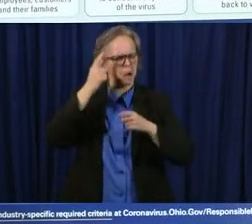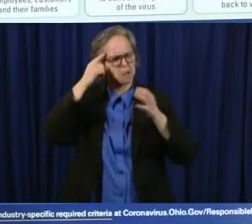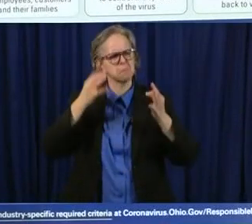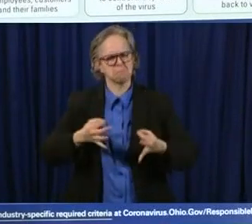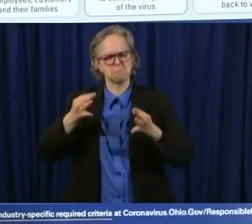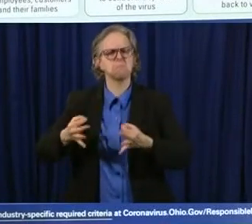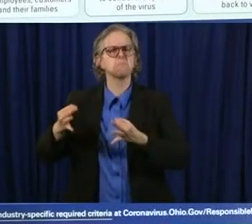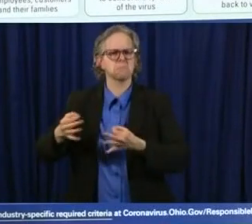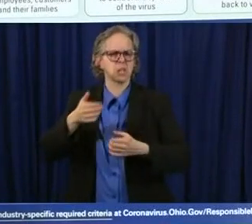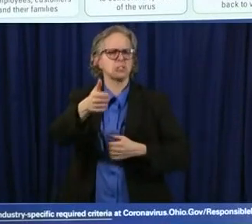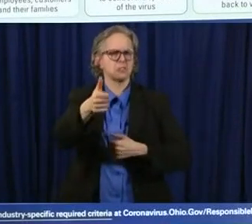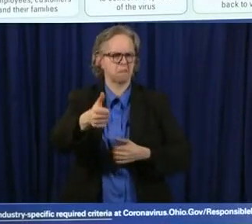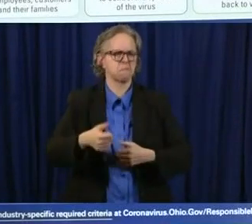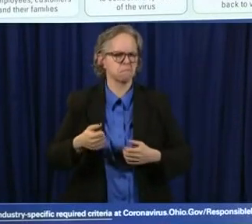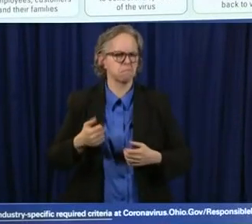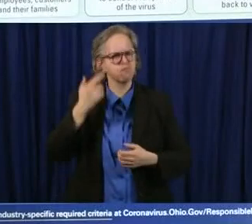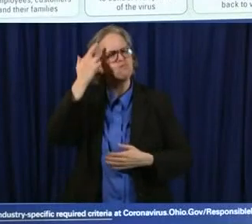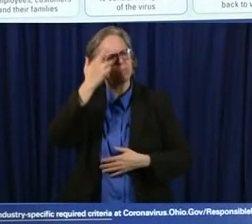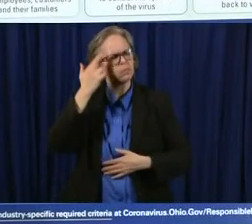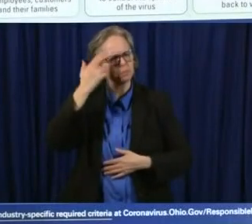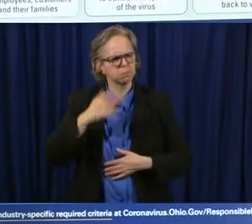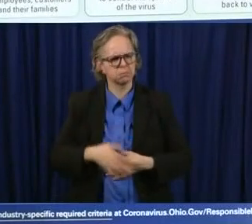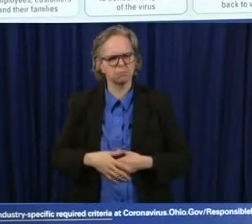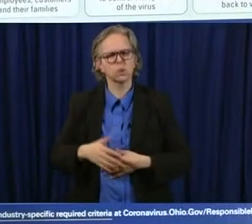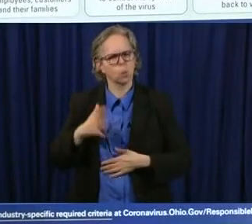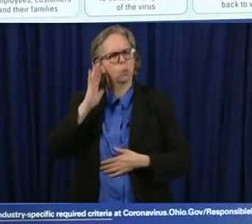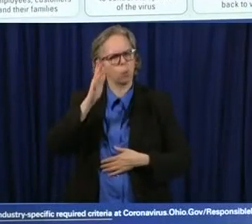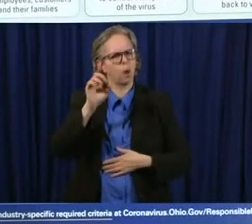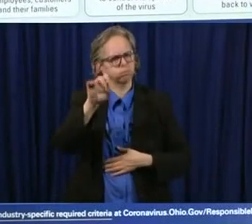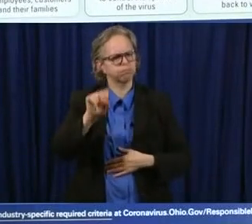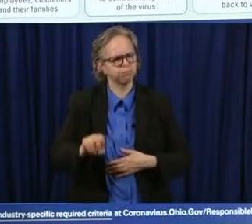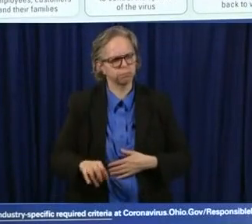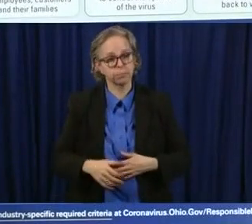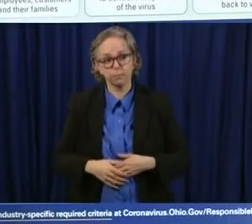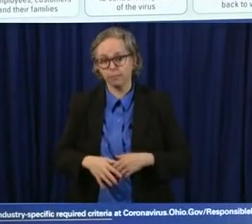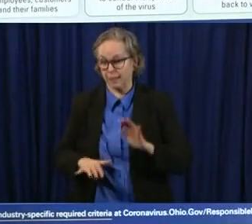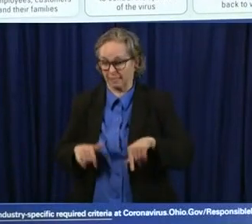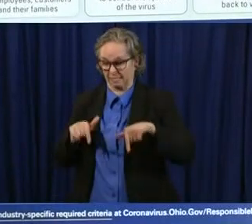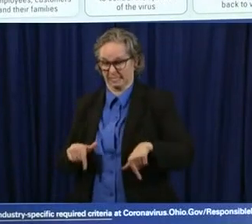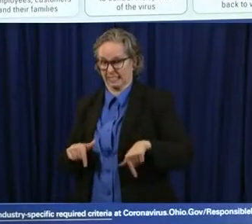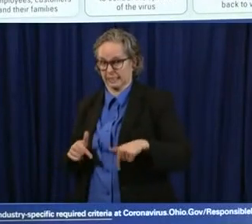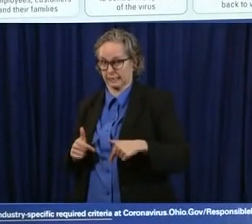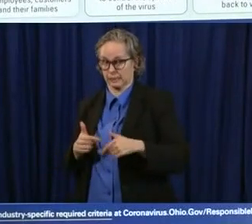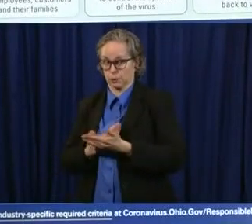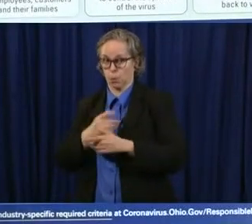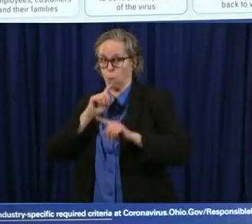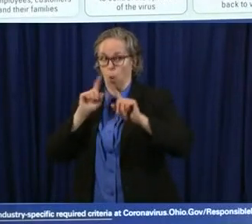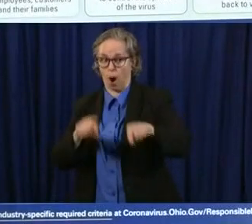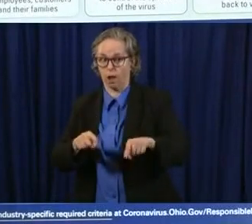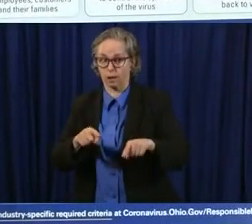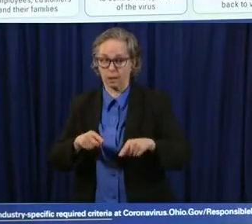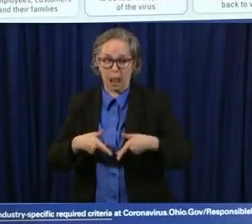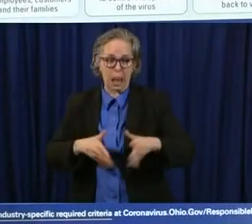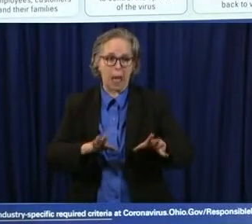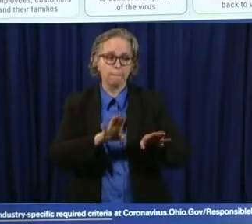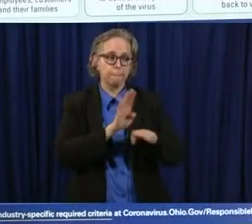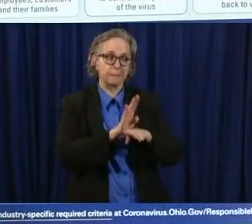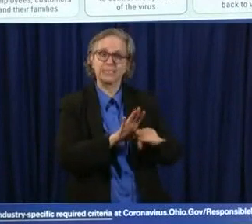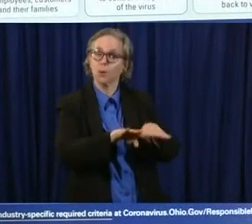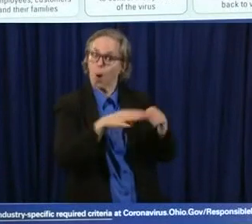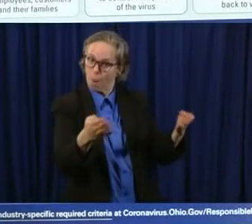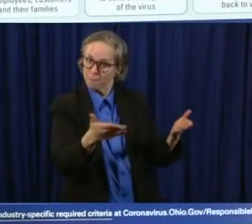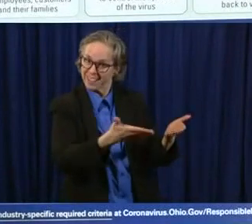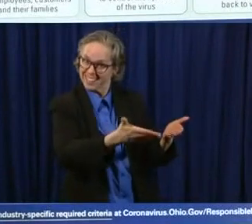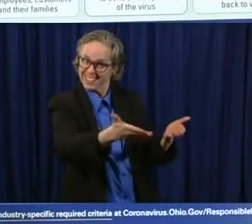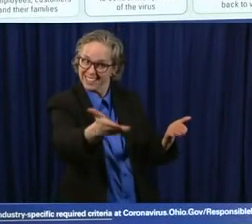um you know this is going to give them under this order not only is it going to get these businesses back going it's going to give people a little some more options